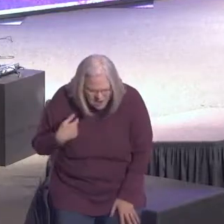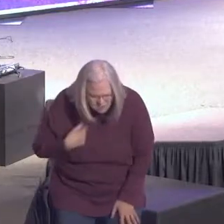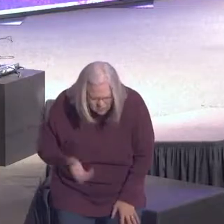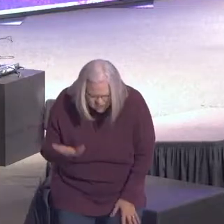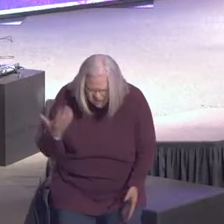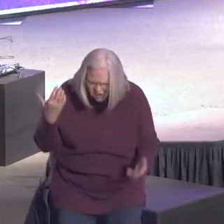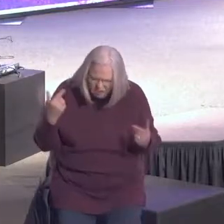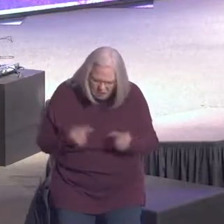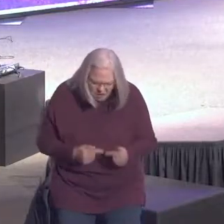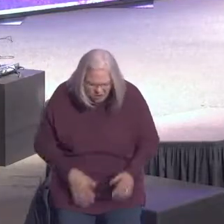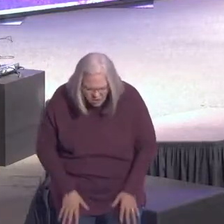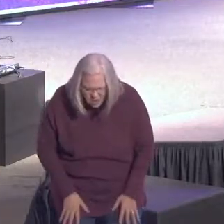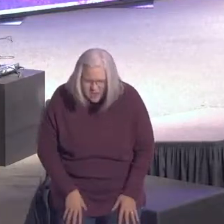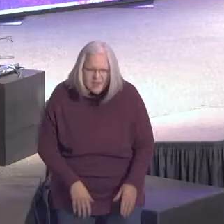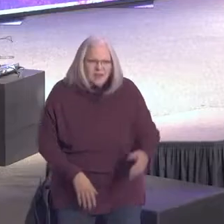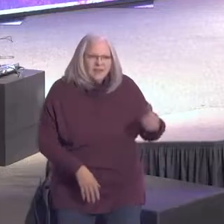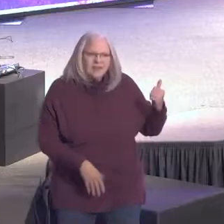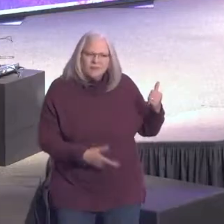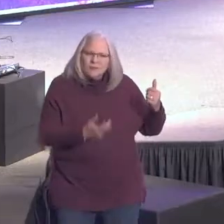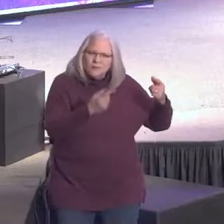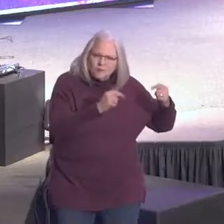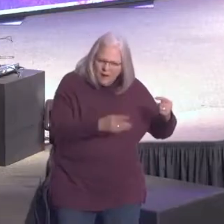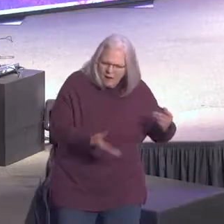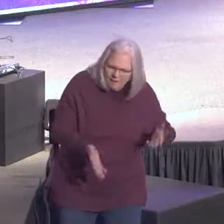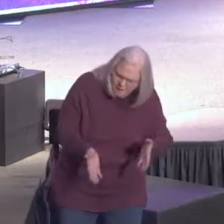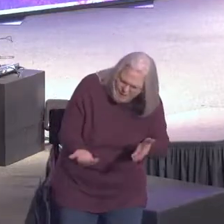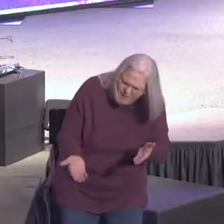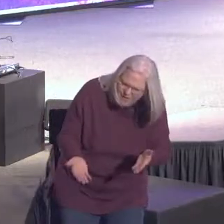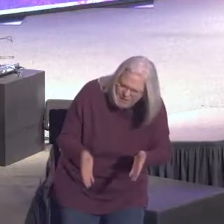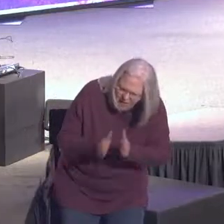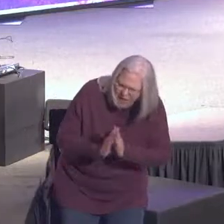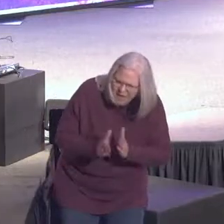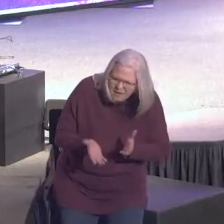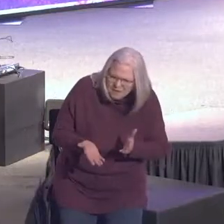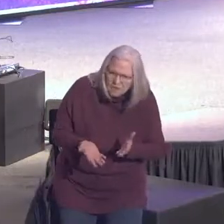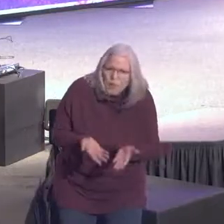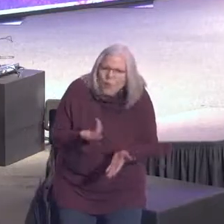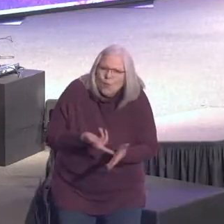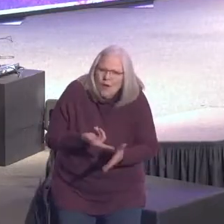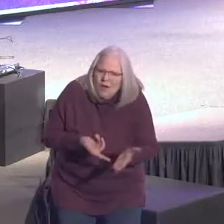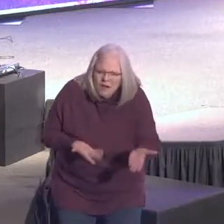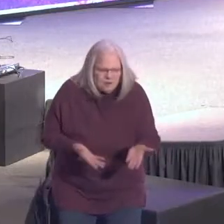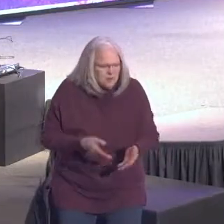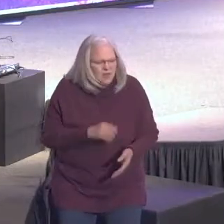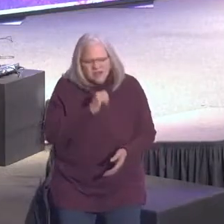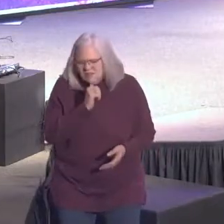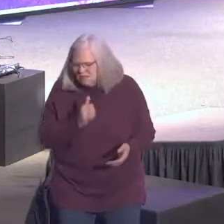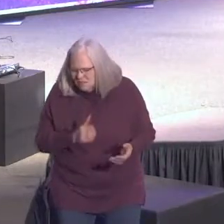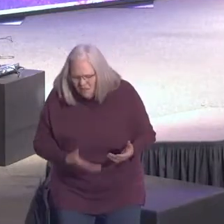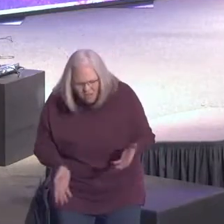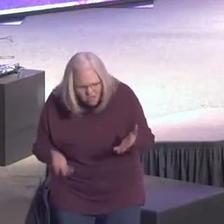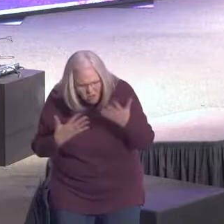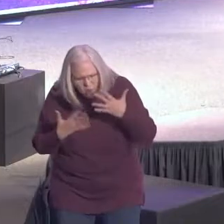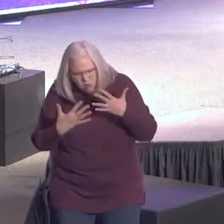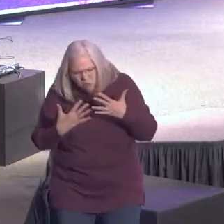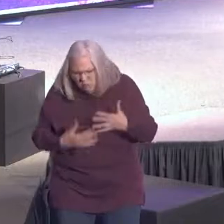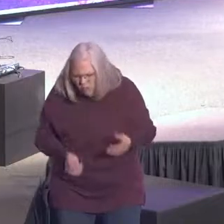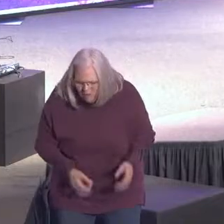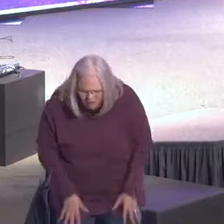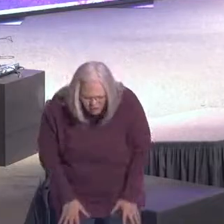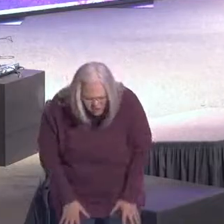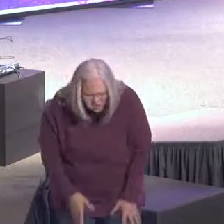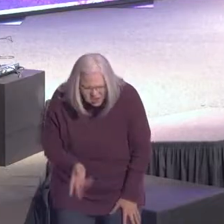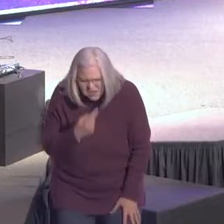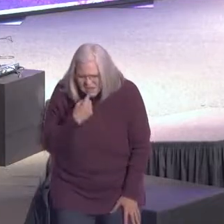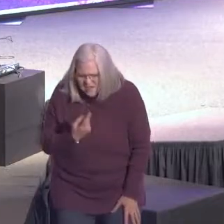hurt. And I would try to get him to tell me what he was hurt about, but he just could not get it out. And he's just crying, I'm giving him Kleenexes, and he's just,